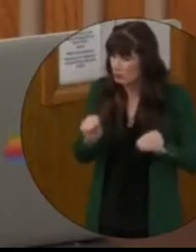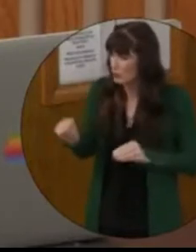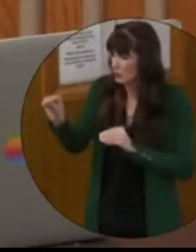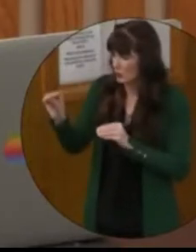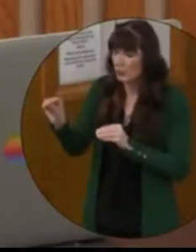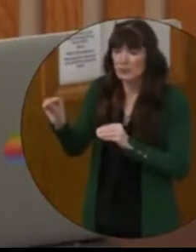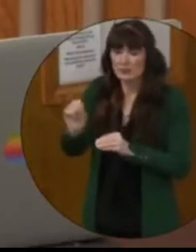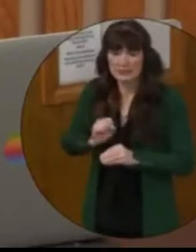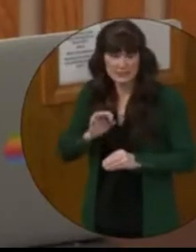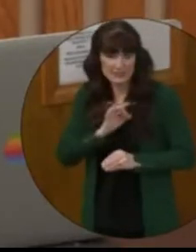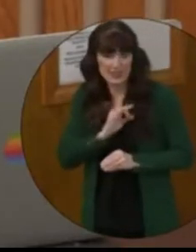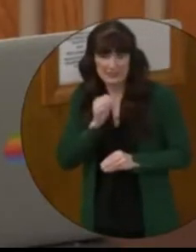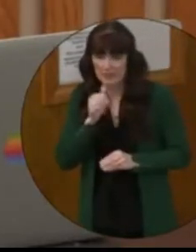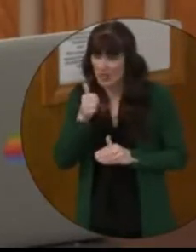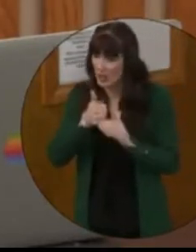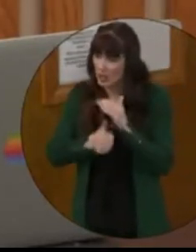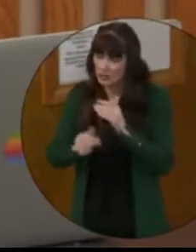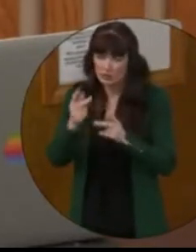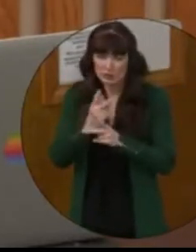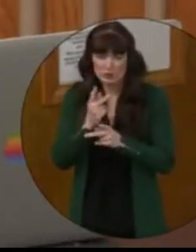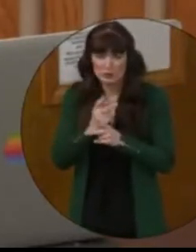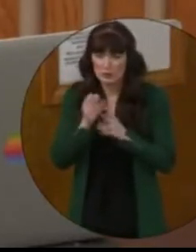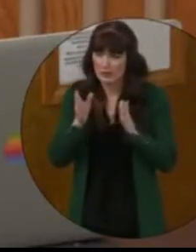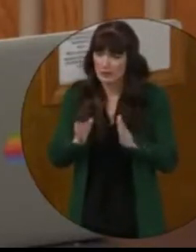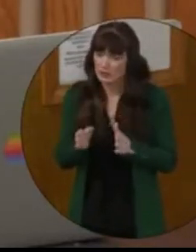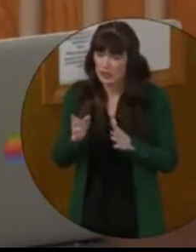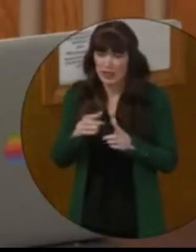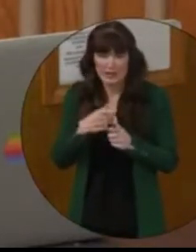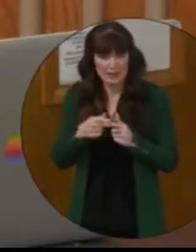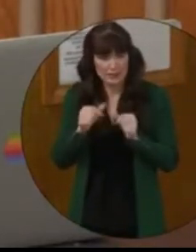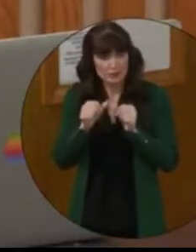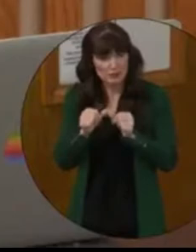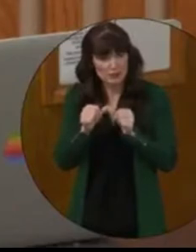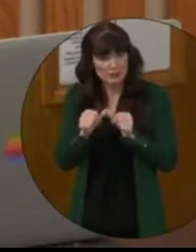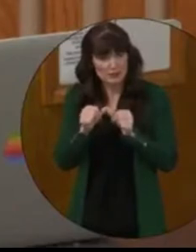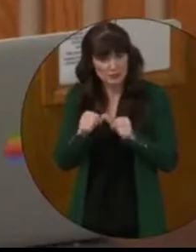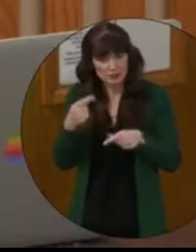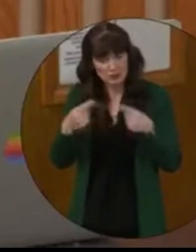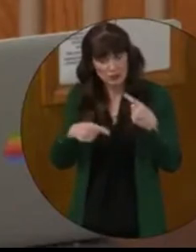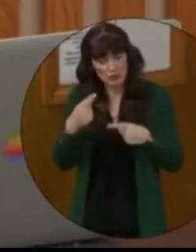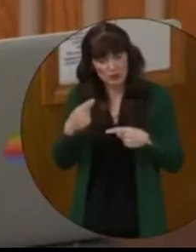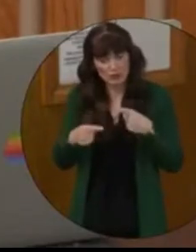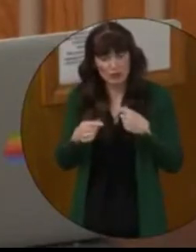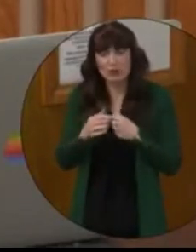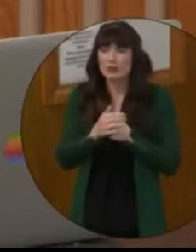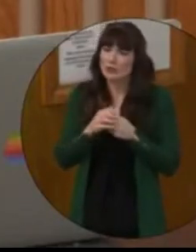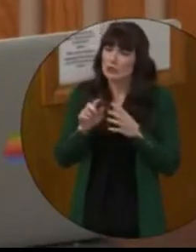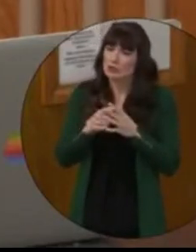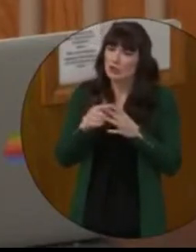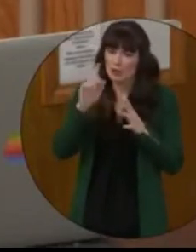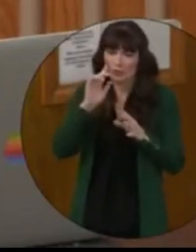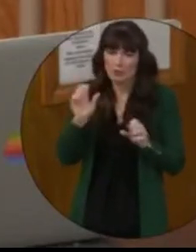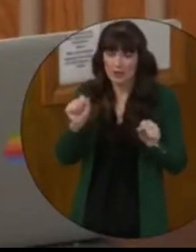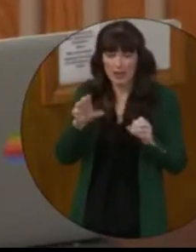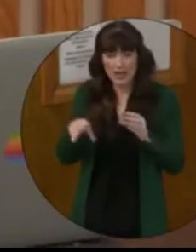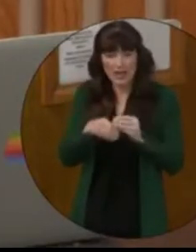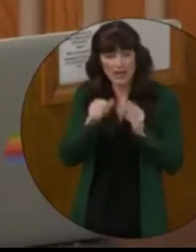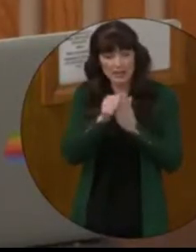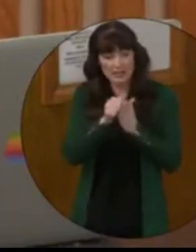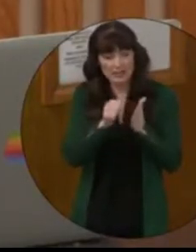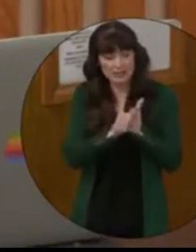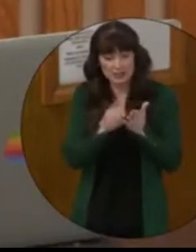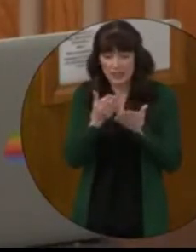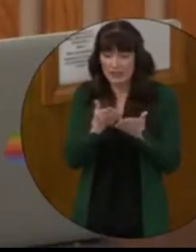who were not under your supervision, and then you continued to fight about it. You began your presidency by adding agenda items